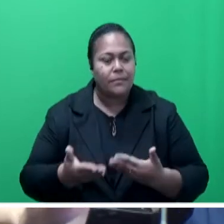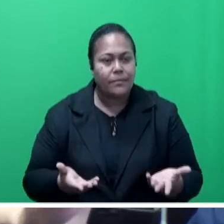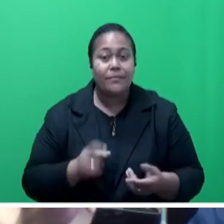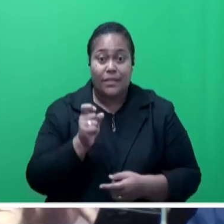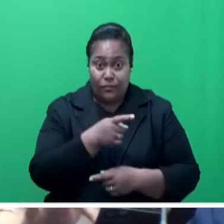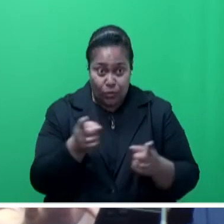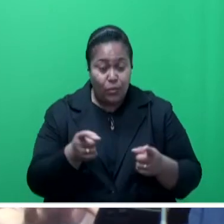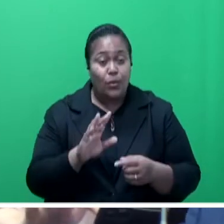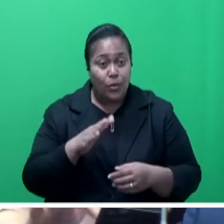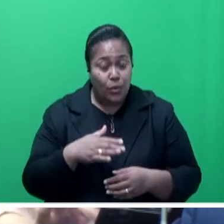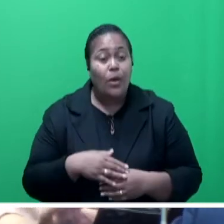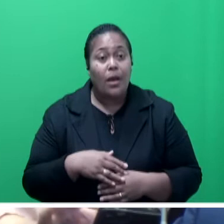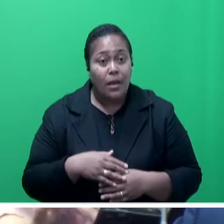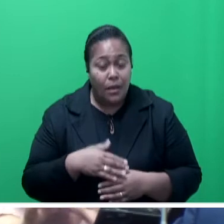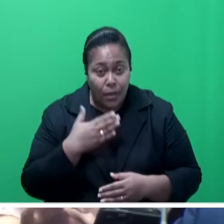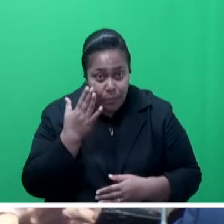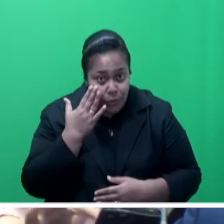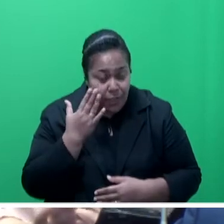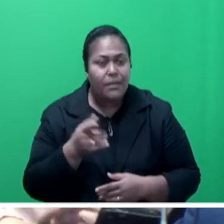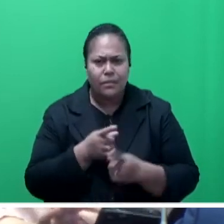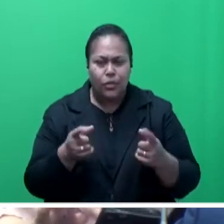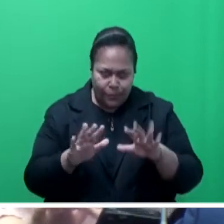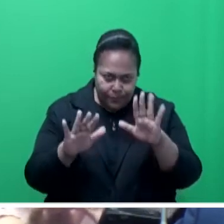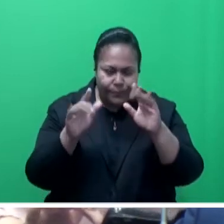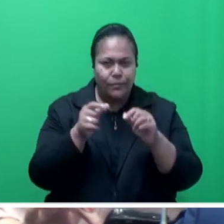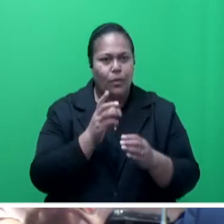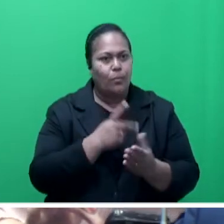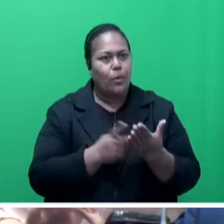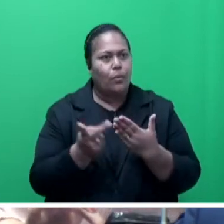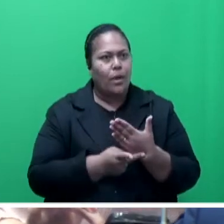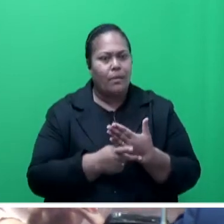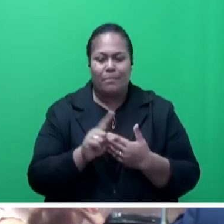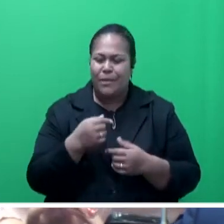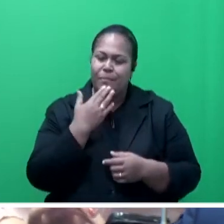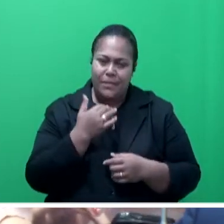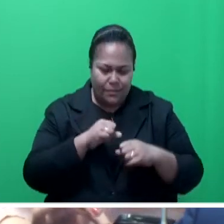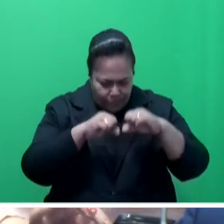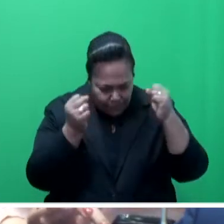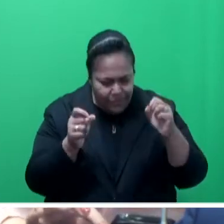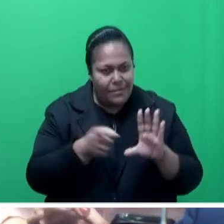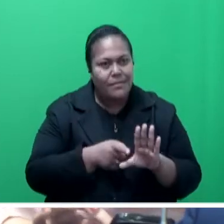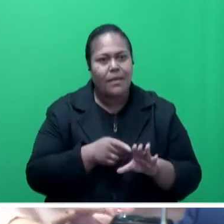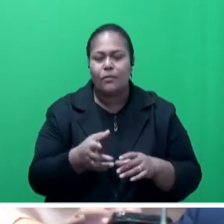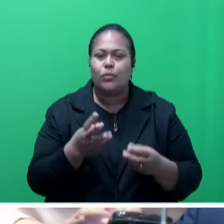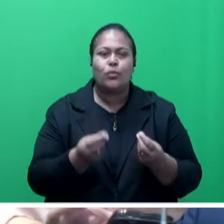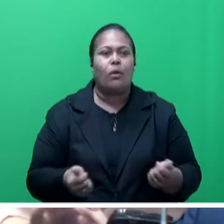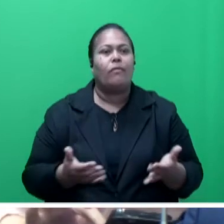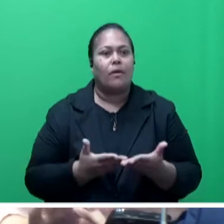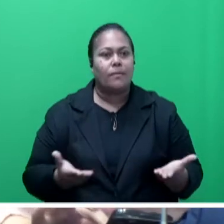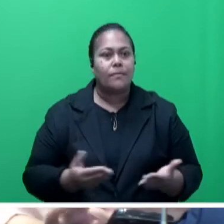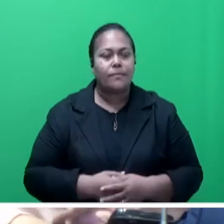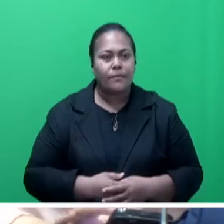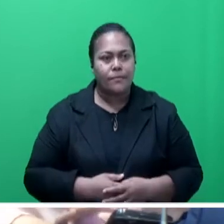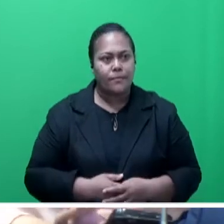appreciate it, you actually would be applauding this initiative, Honorable Gawaka. Unfortunately, you need to look within to find out the solutions. Mr. Speaker, sir,